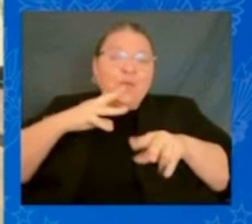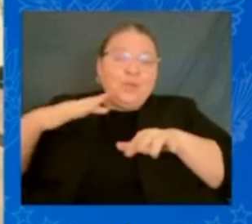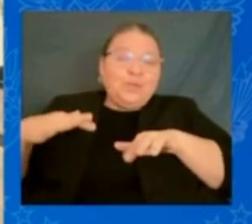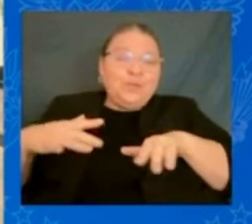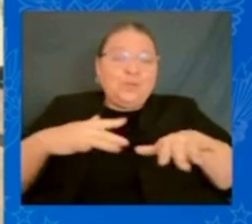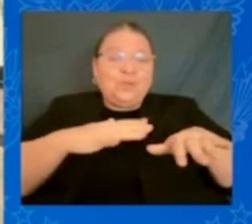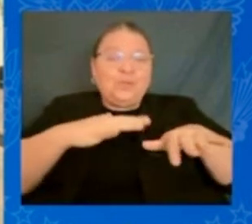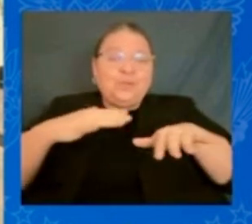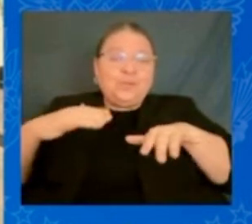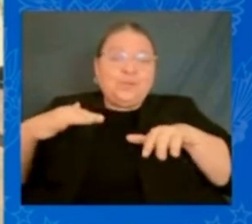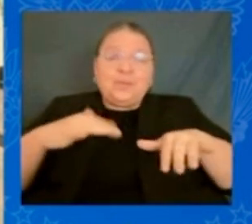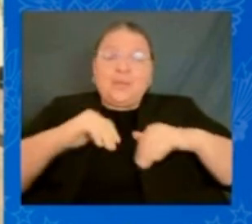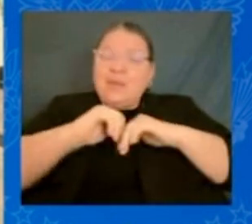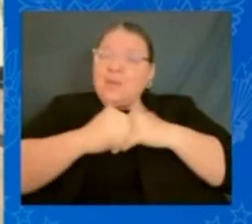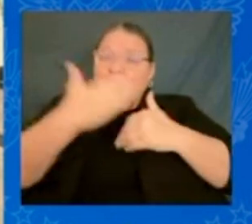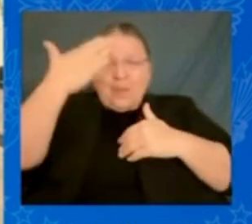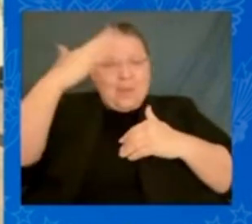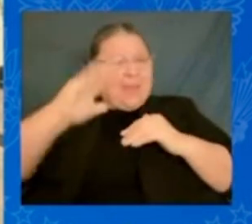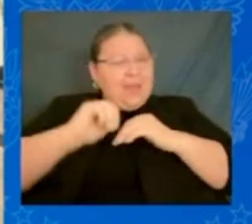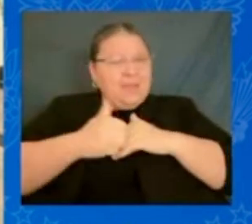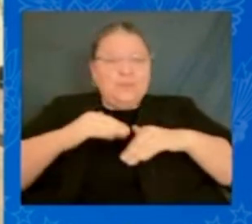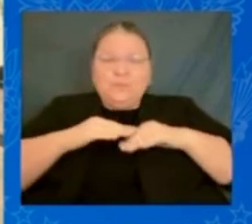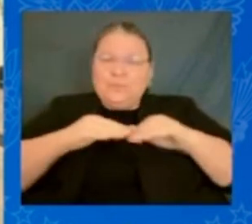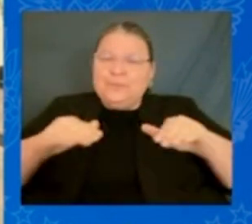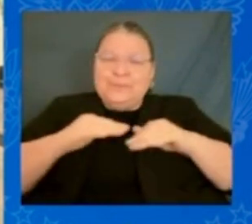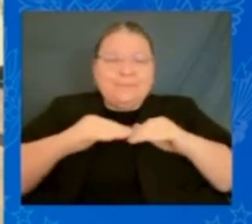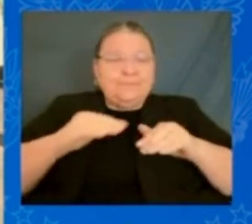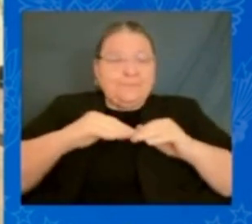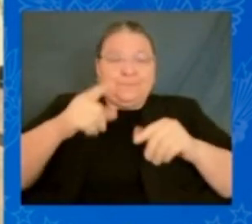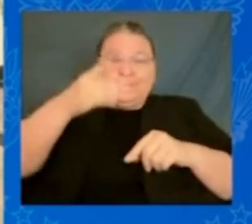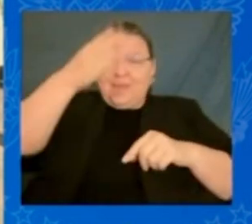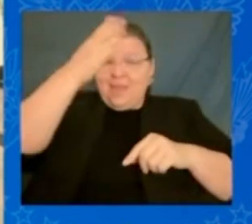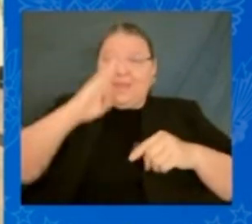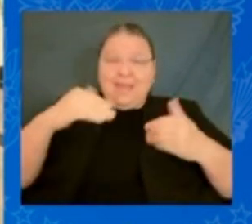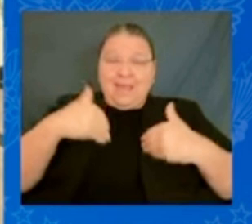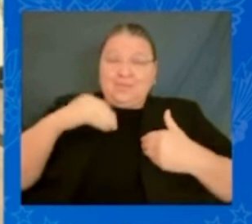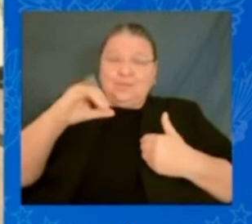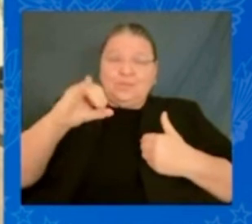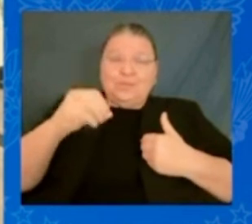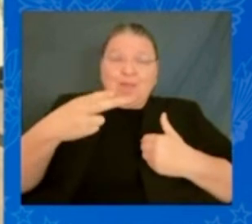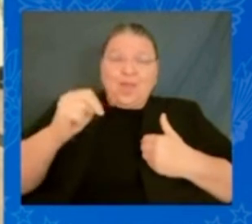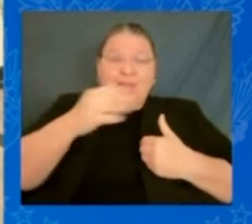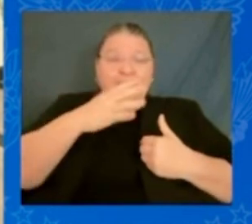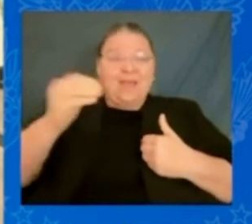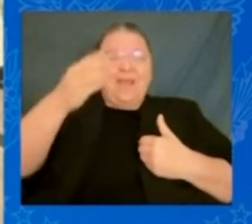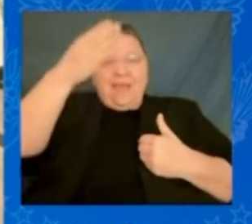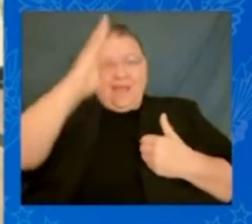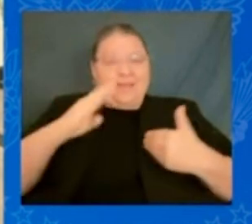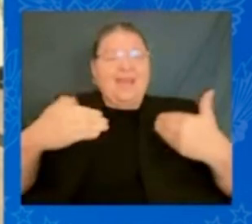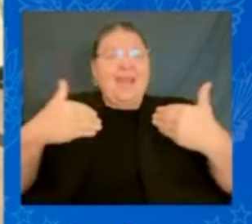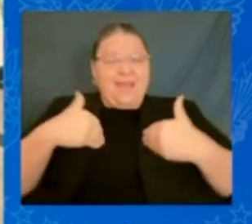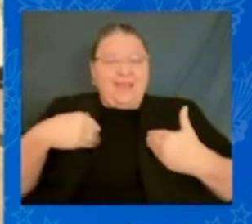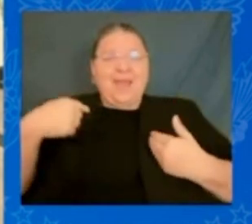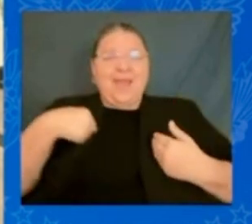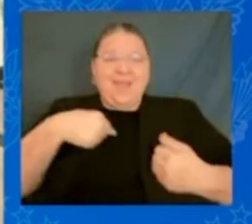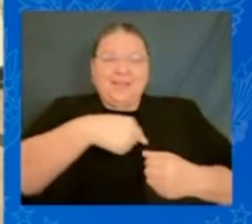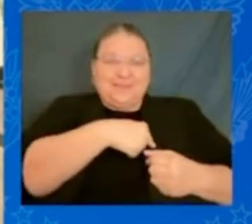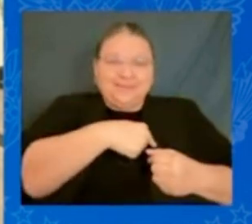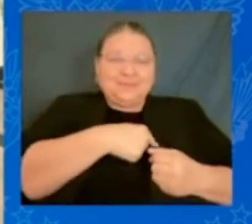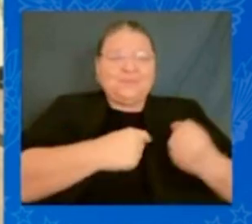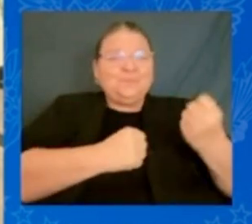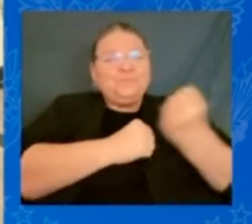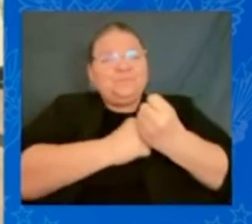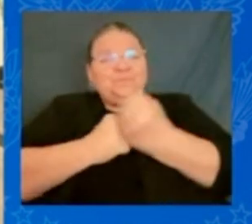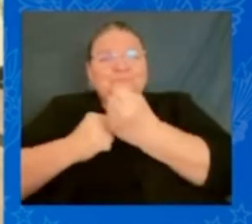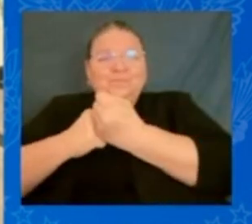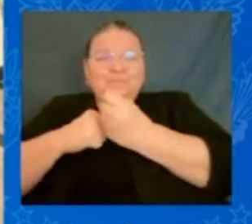but God had John and God has us we in Selma are used to